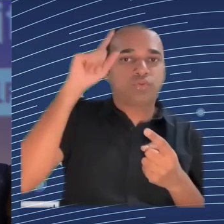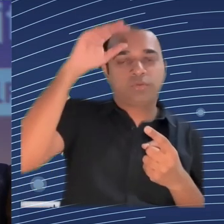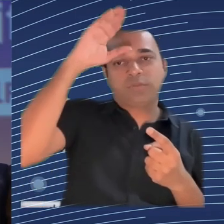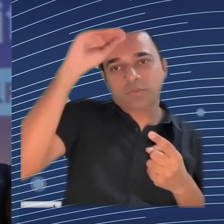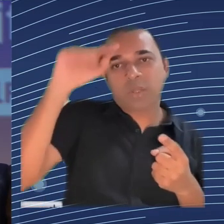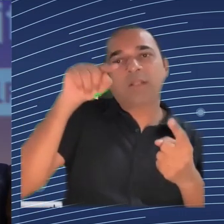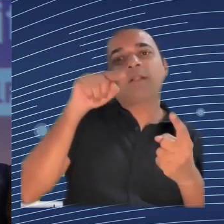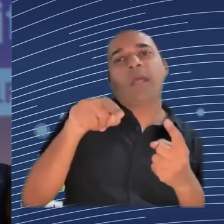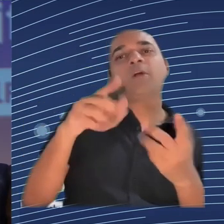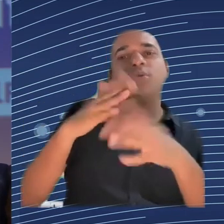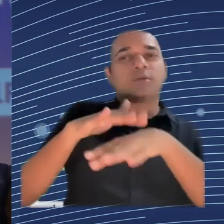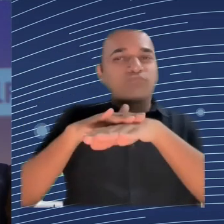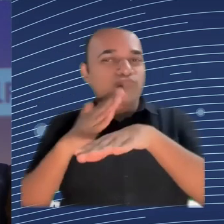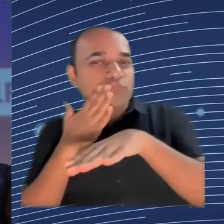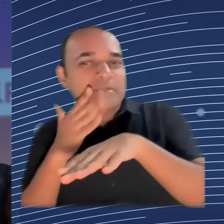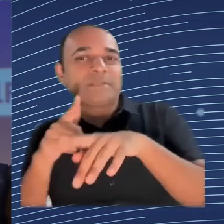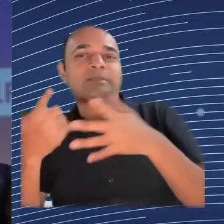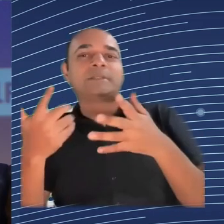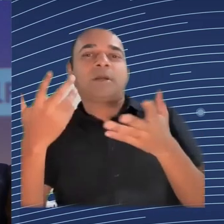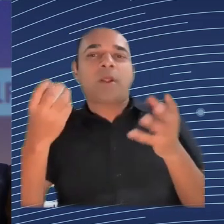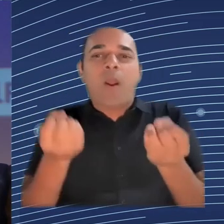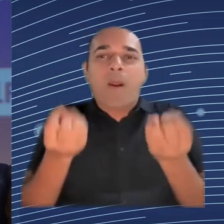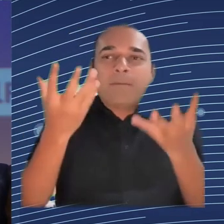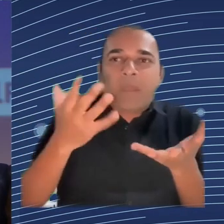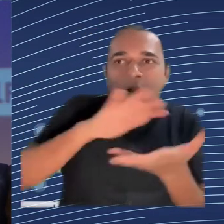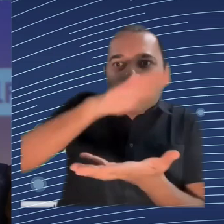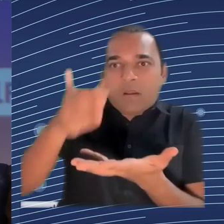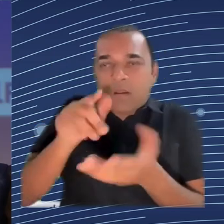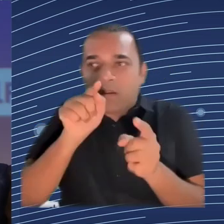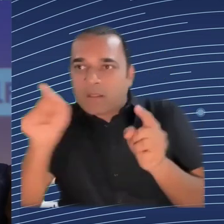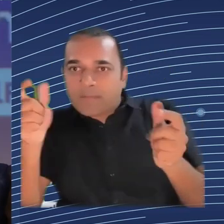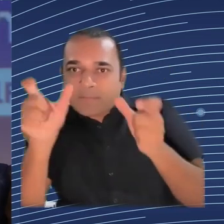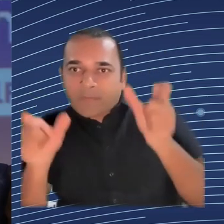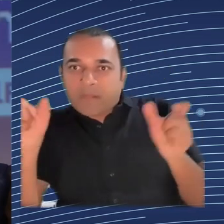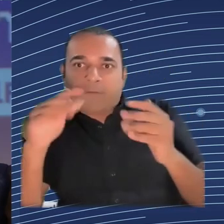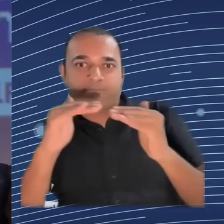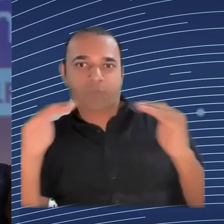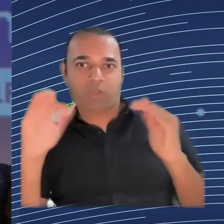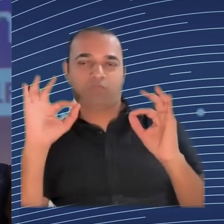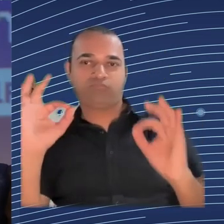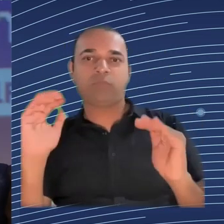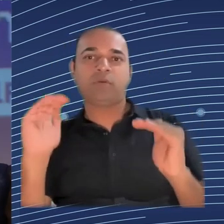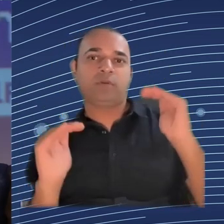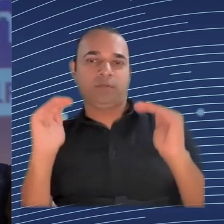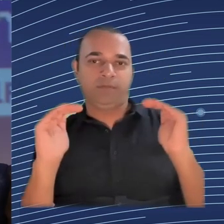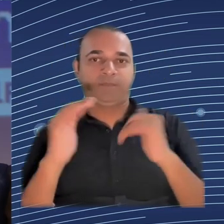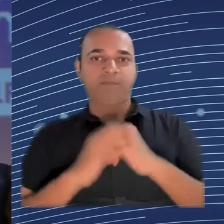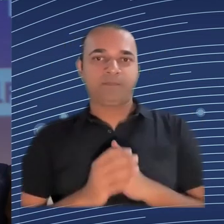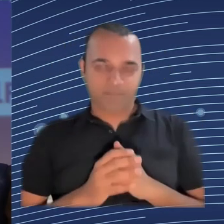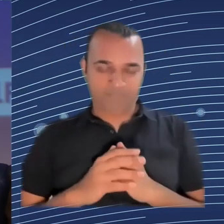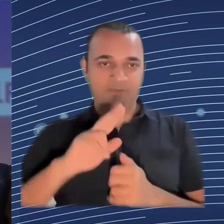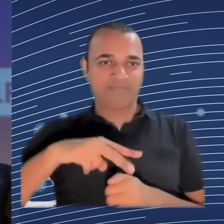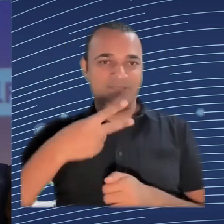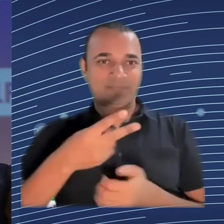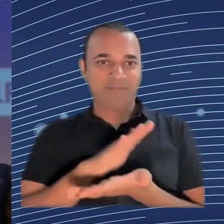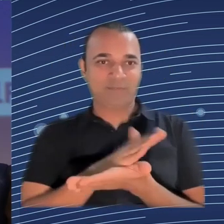pressing them on those questions can really help push them to that implementation that will get us